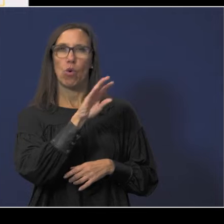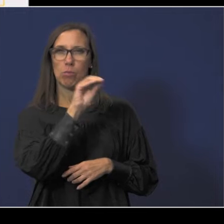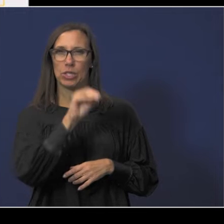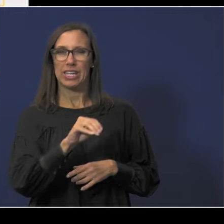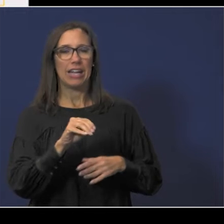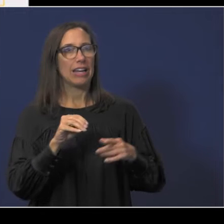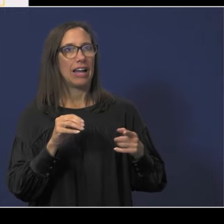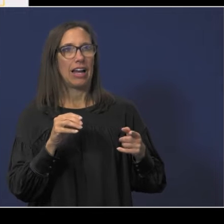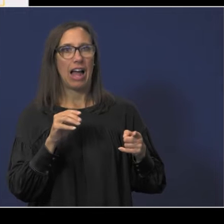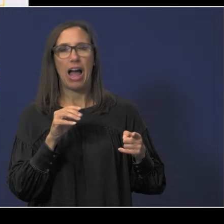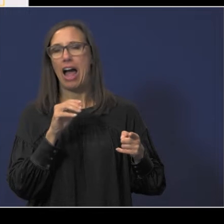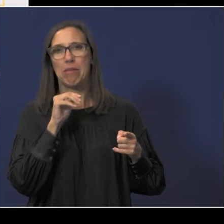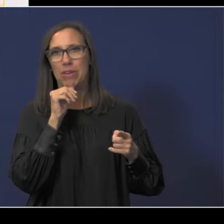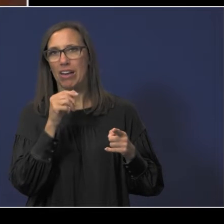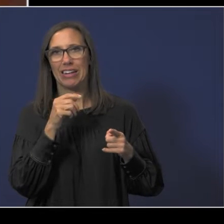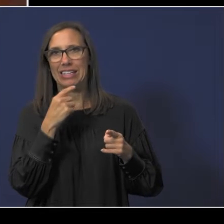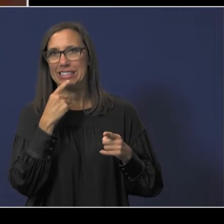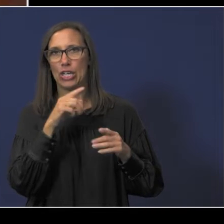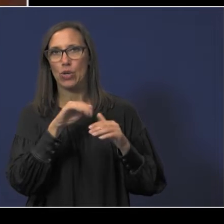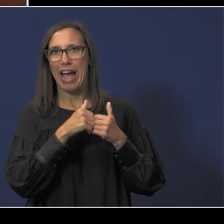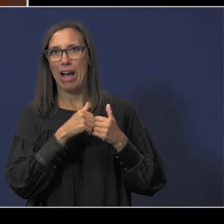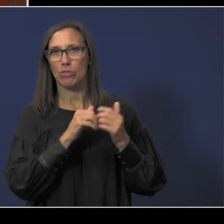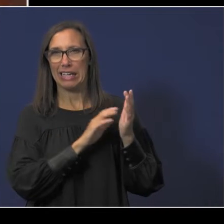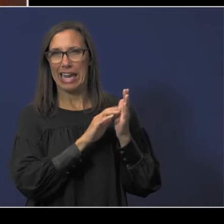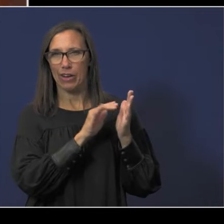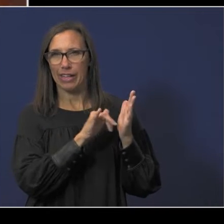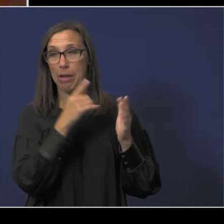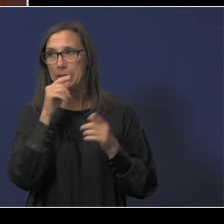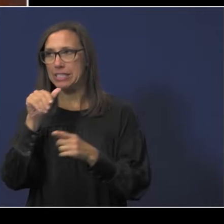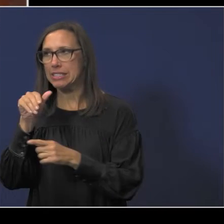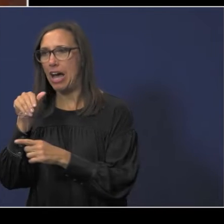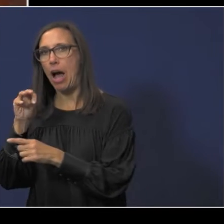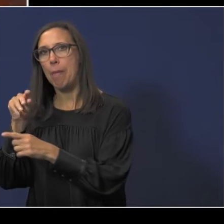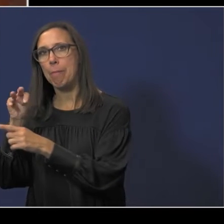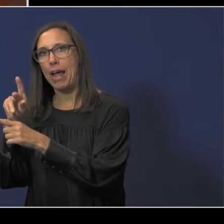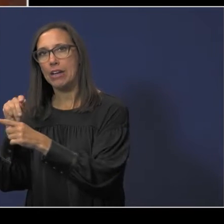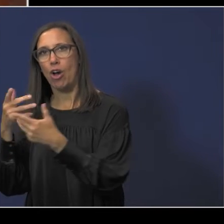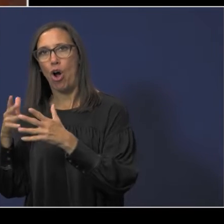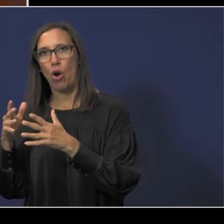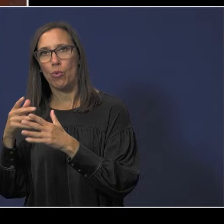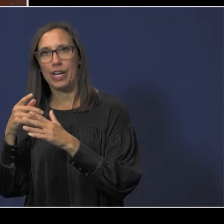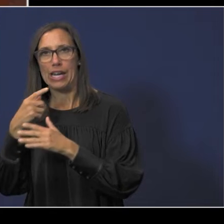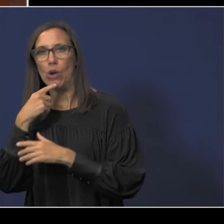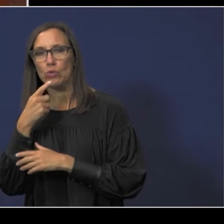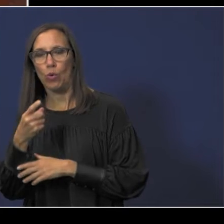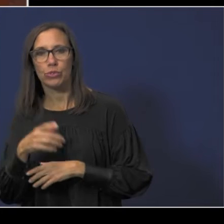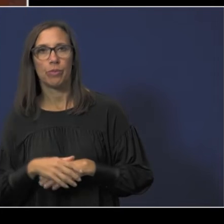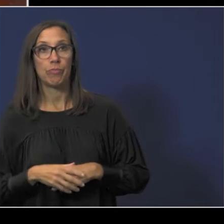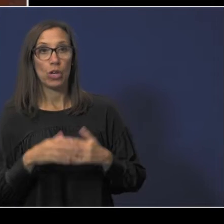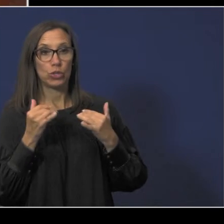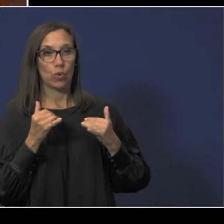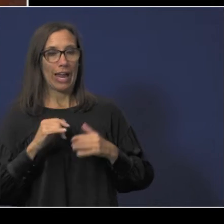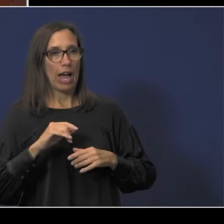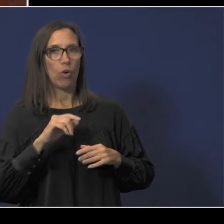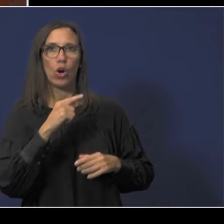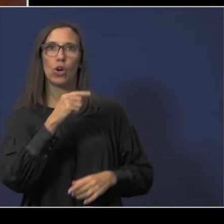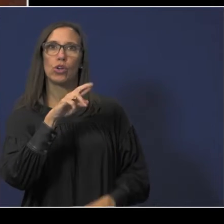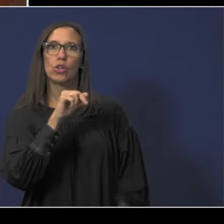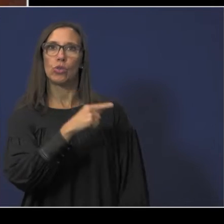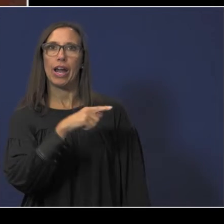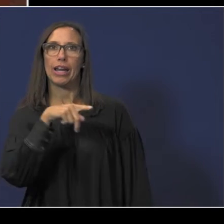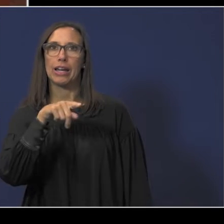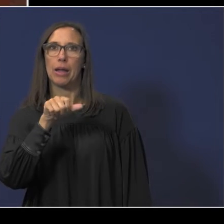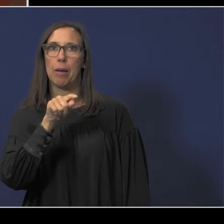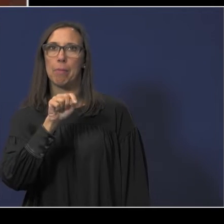over the how that's calculated since amanda already shared that with you a few minutes ago so now i will turn it over to greg peterson to